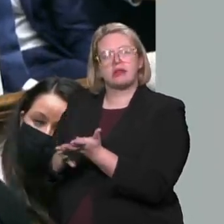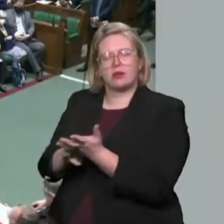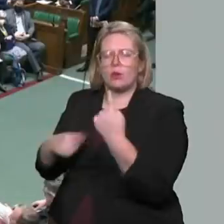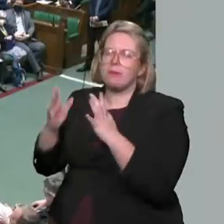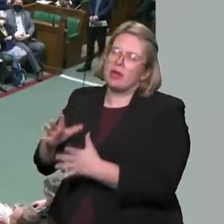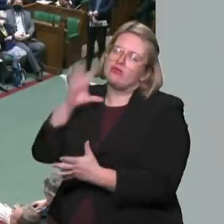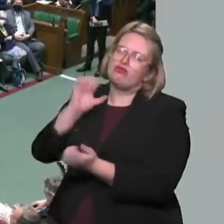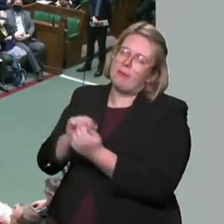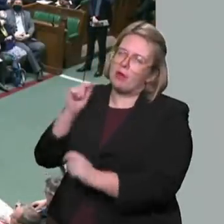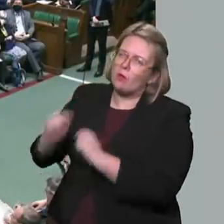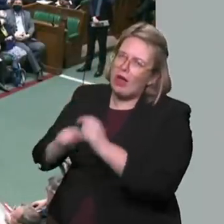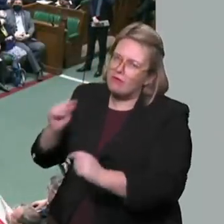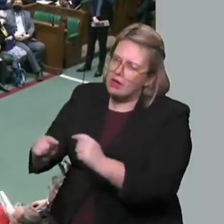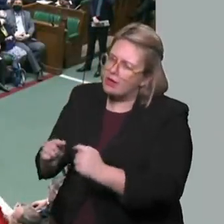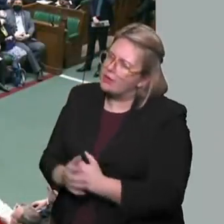The Prime Minister